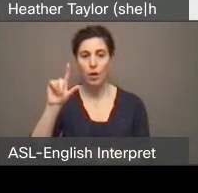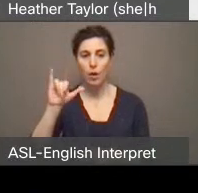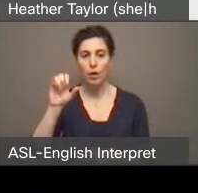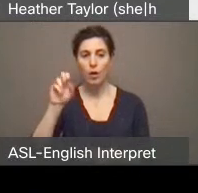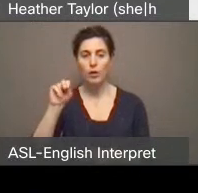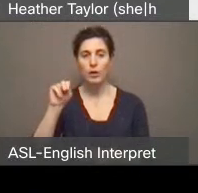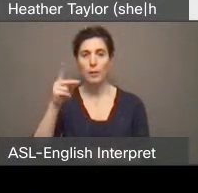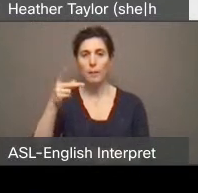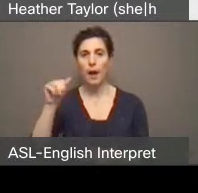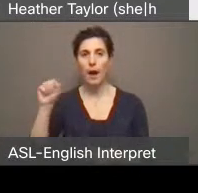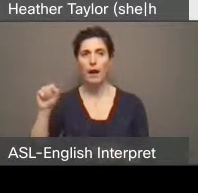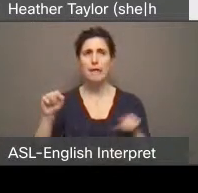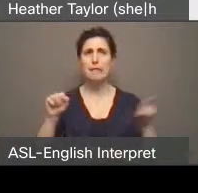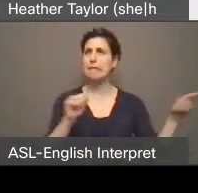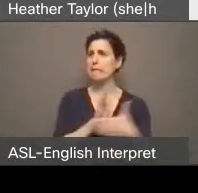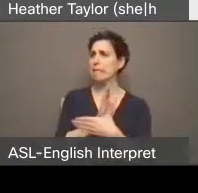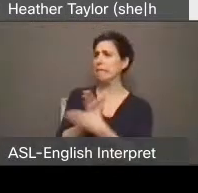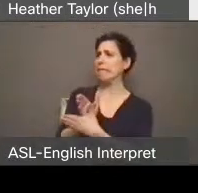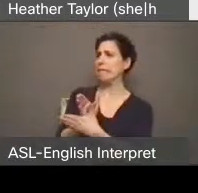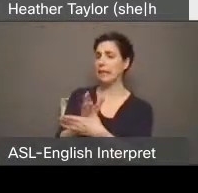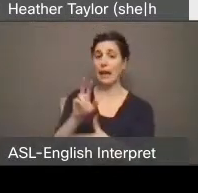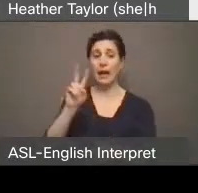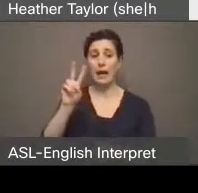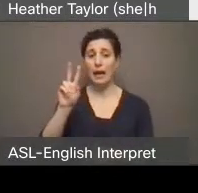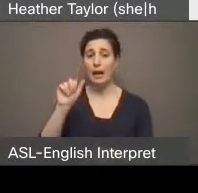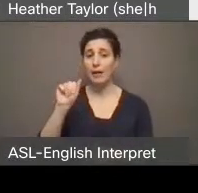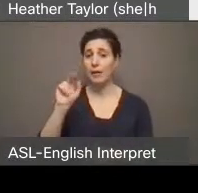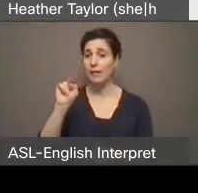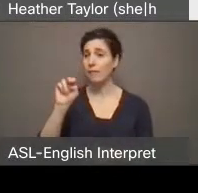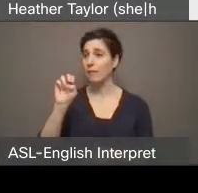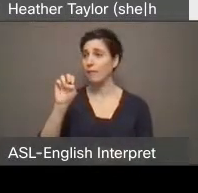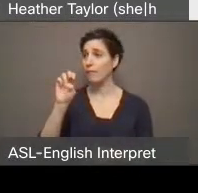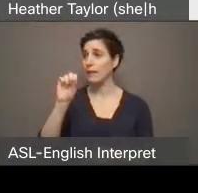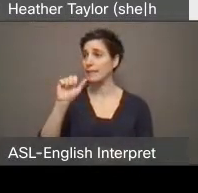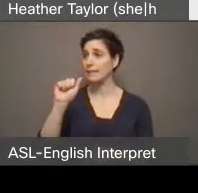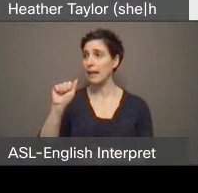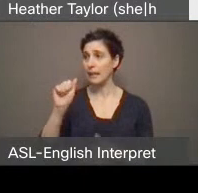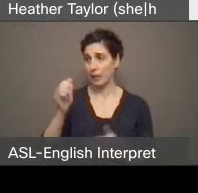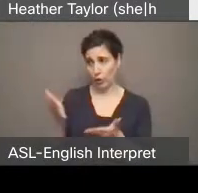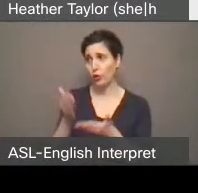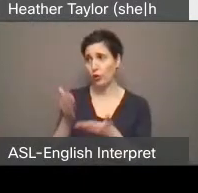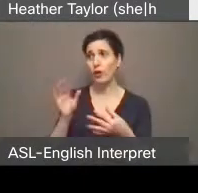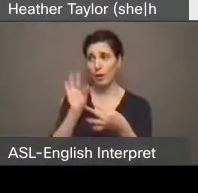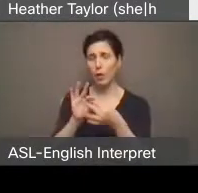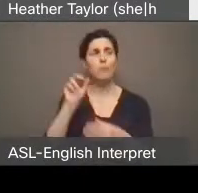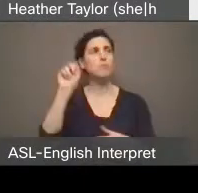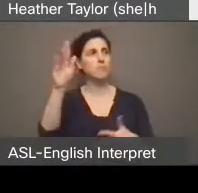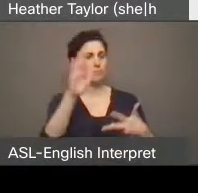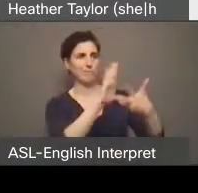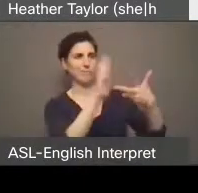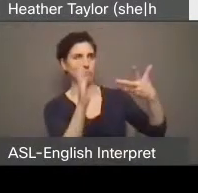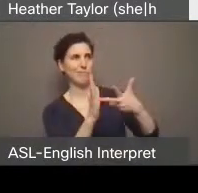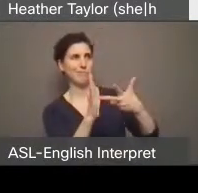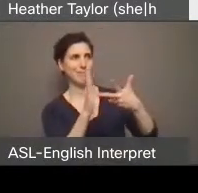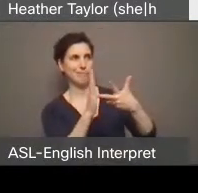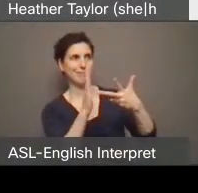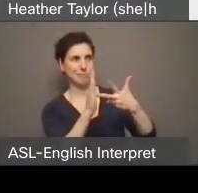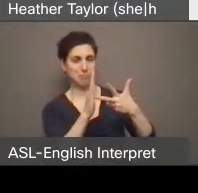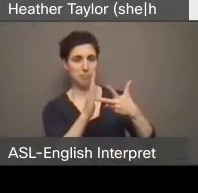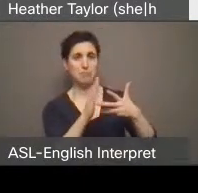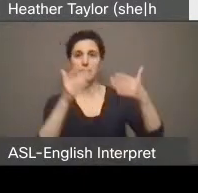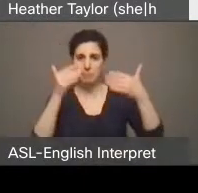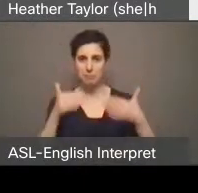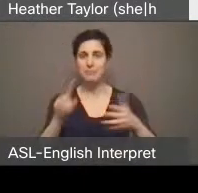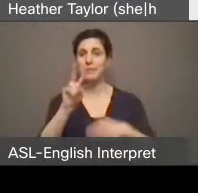Conley is on the line and is connected to the meetings. Okay, no problem. Then we'll do Vanessa after Tim. So anyway,